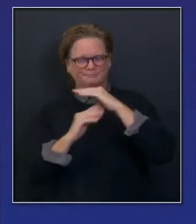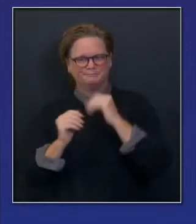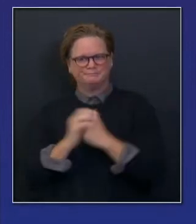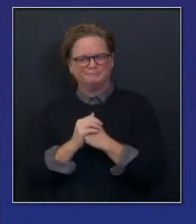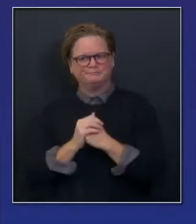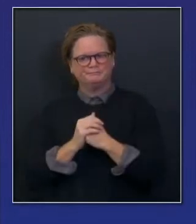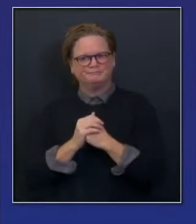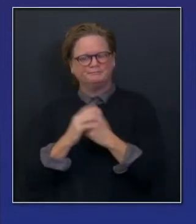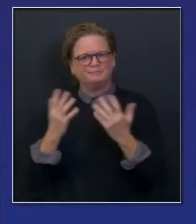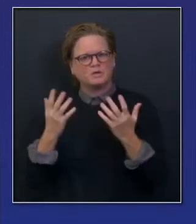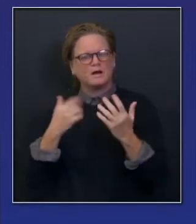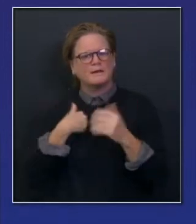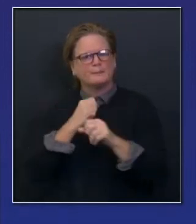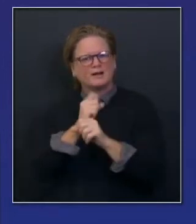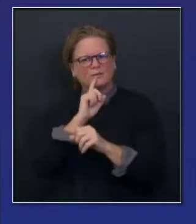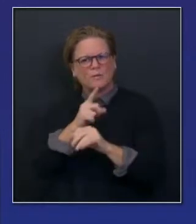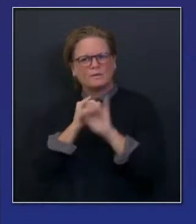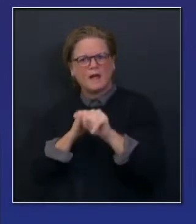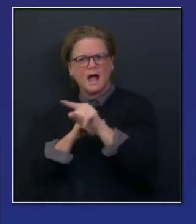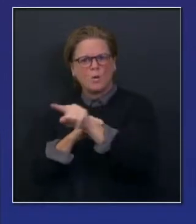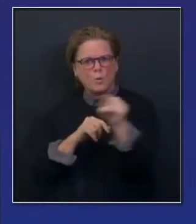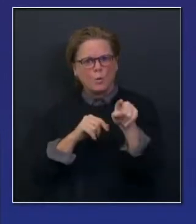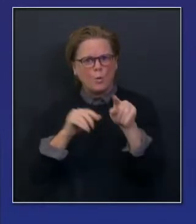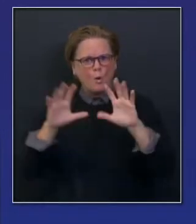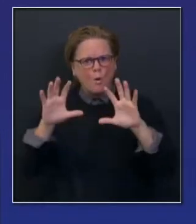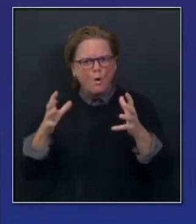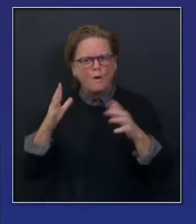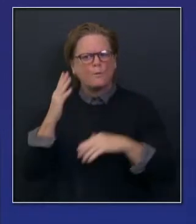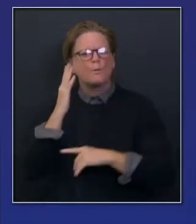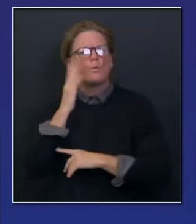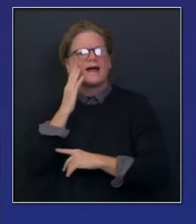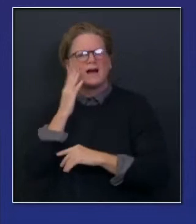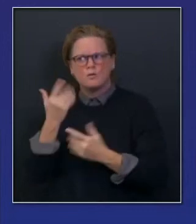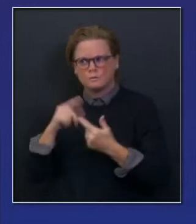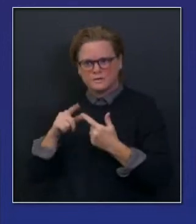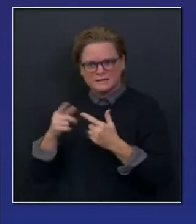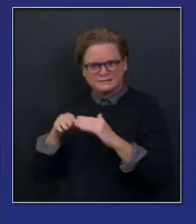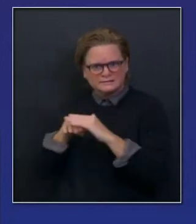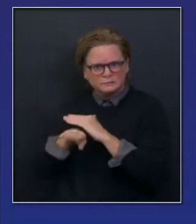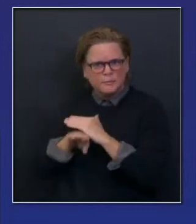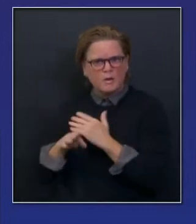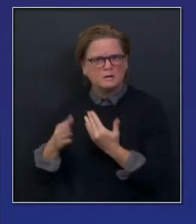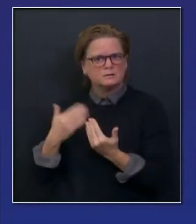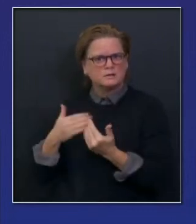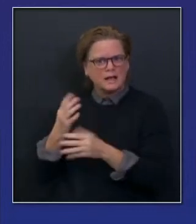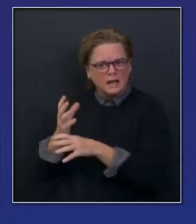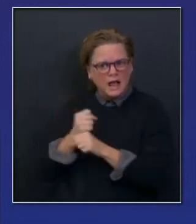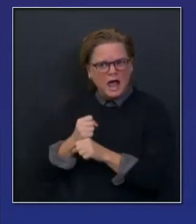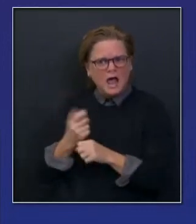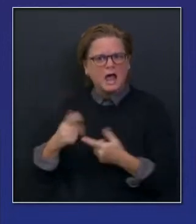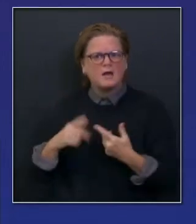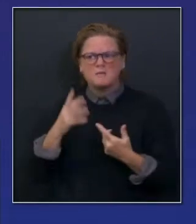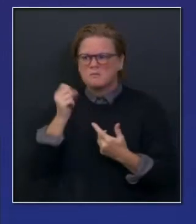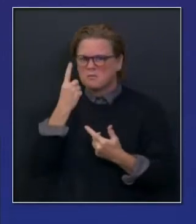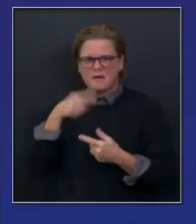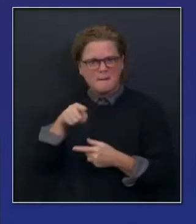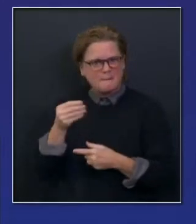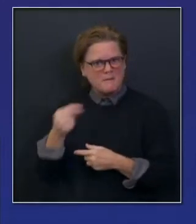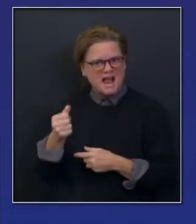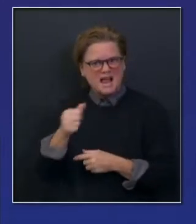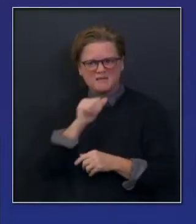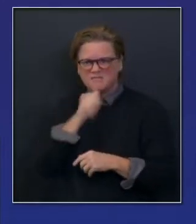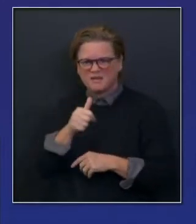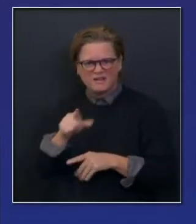of not only access of this vaccine at no cost, but also to